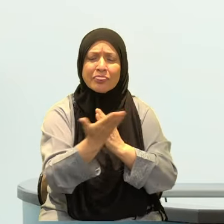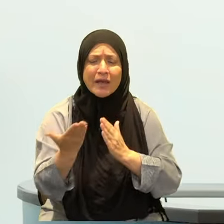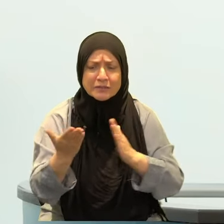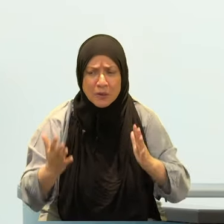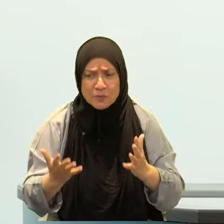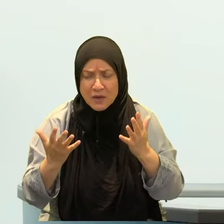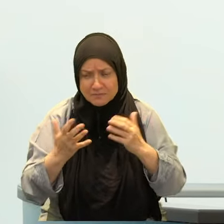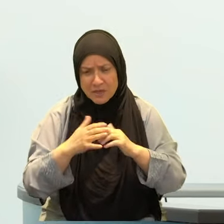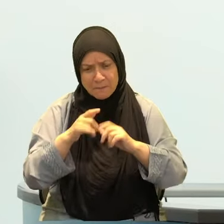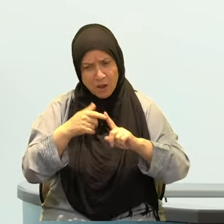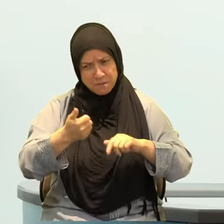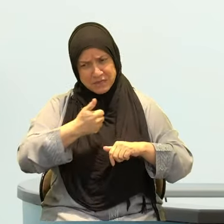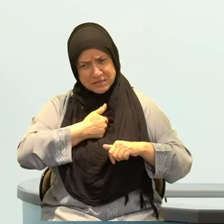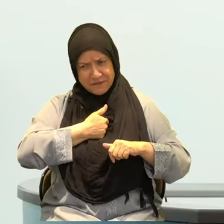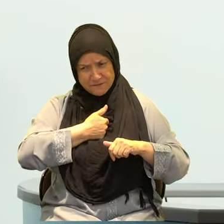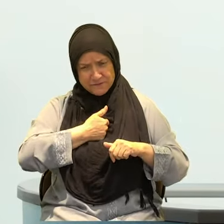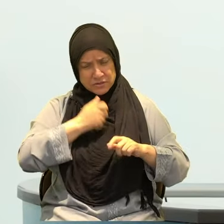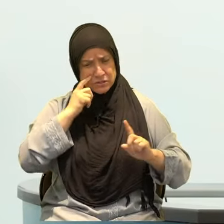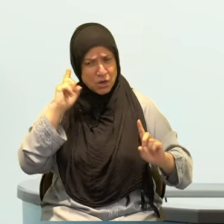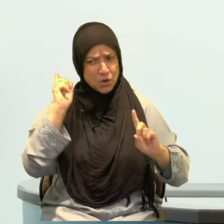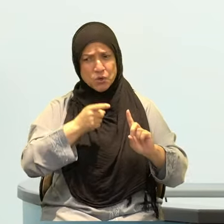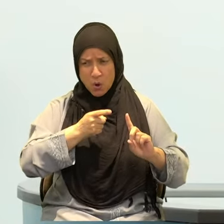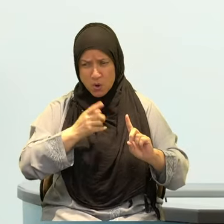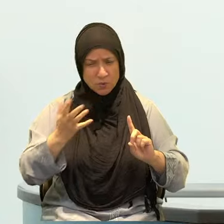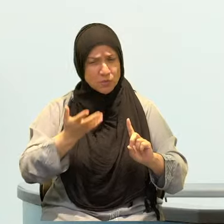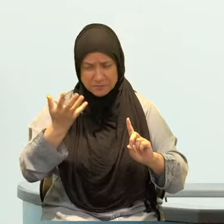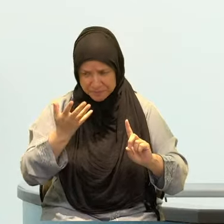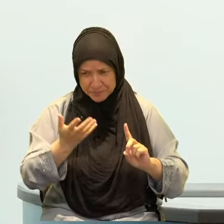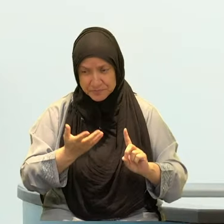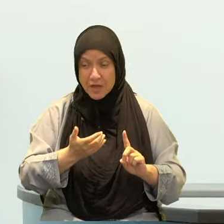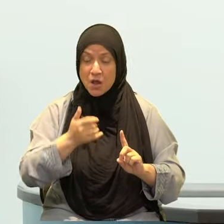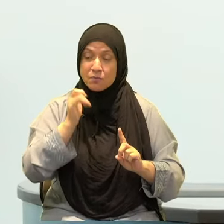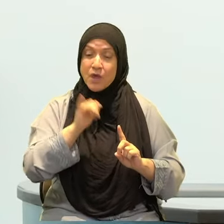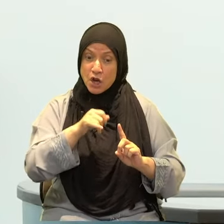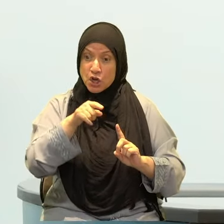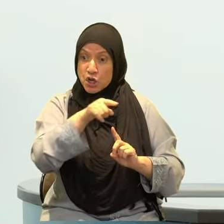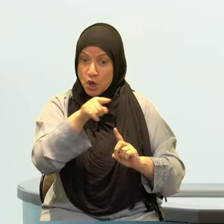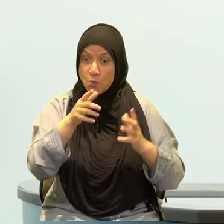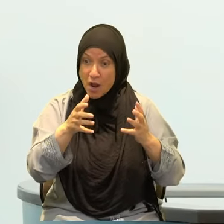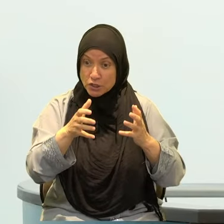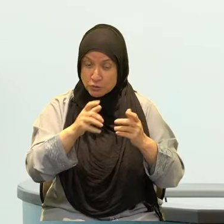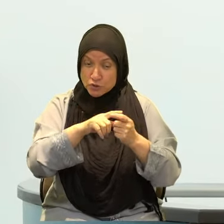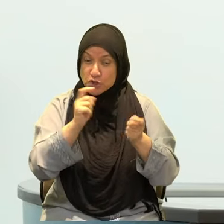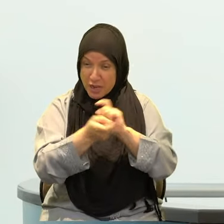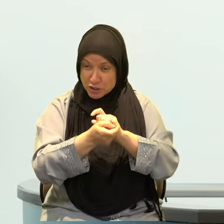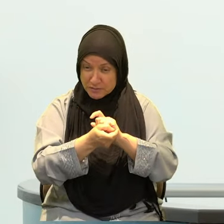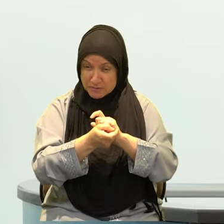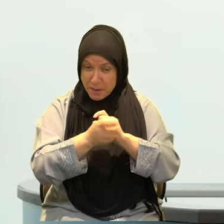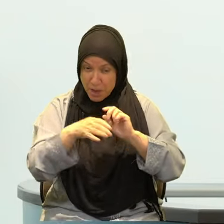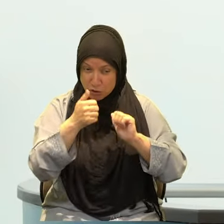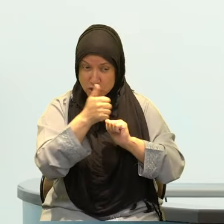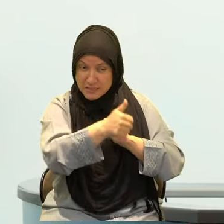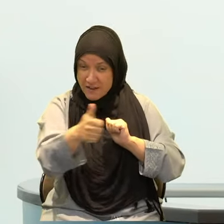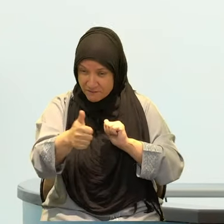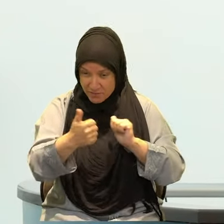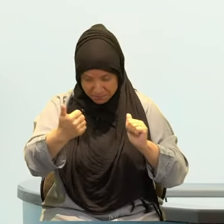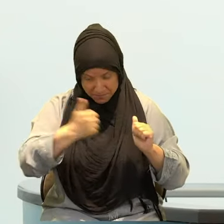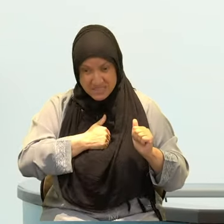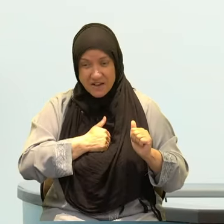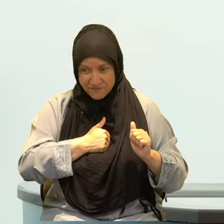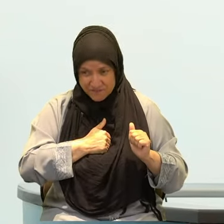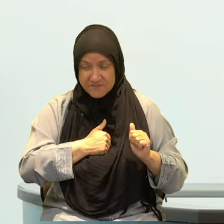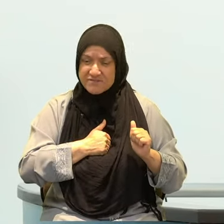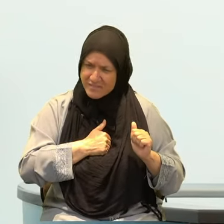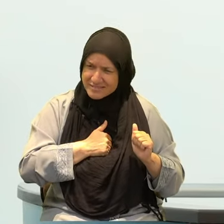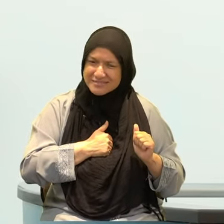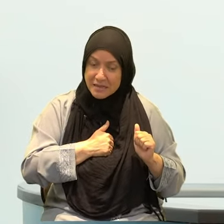Put them down work towards them and make sure inshallah ta'ala those flaws don't show up again after Ramadan may Allah subhanahu wa ta'ala allow us to